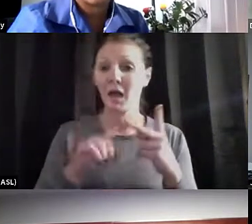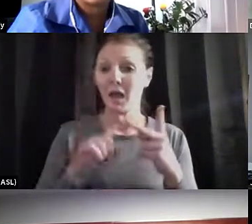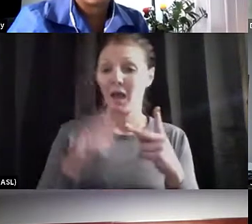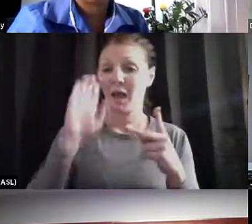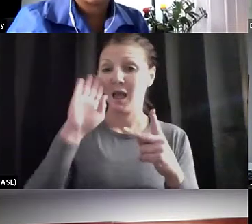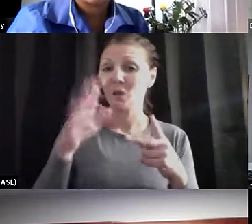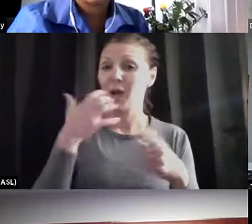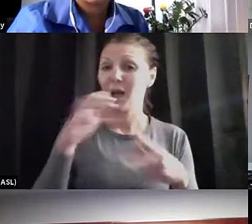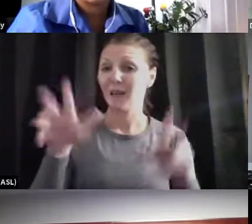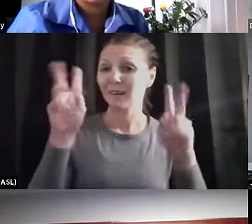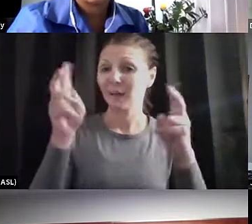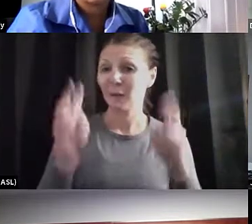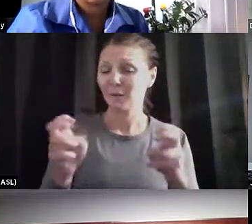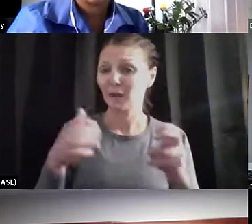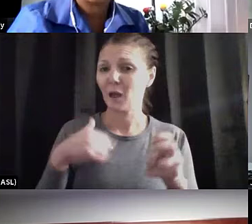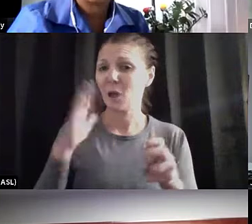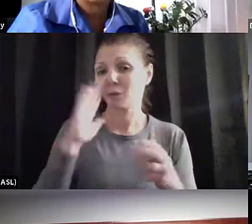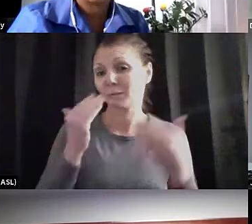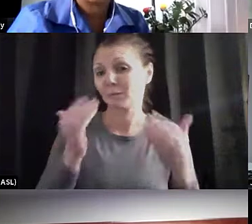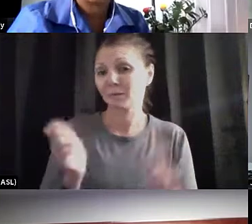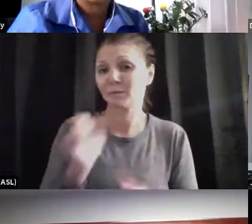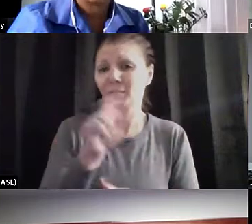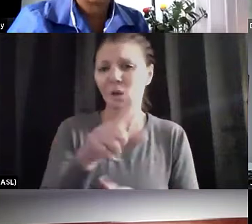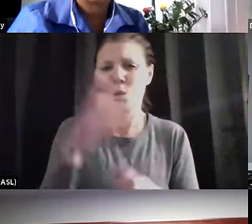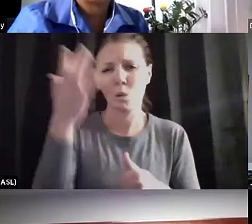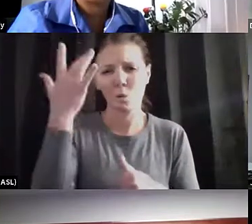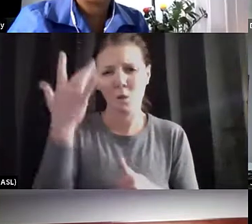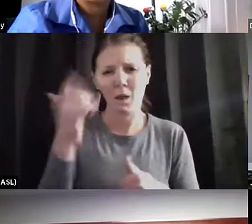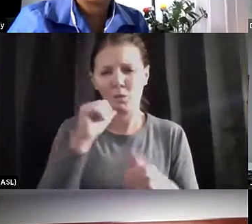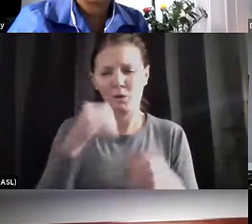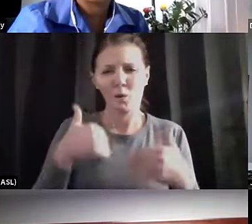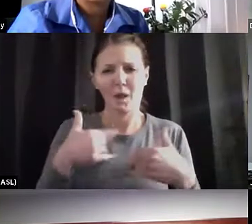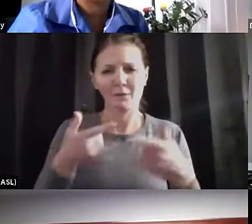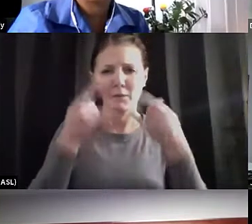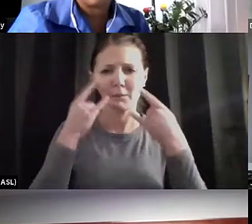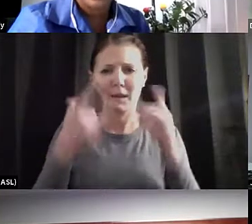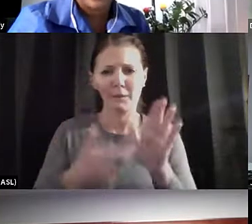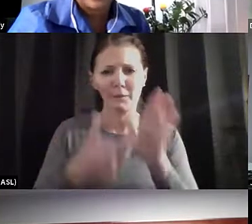go ahead and why do we not have a mask mandate in Connecticut?